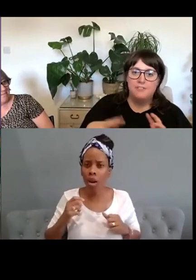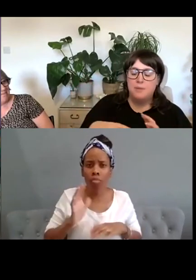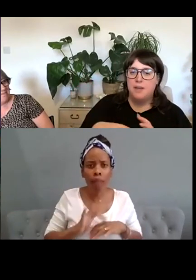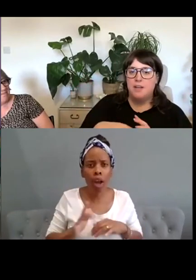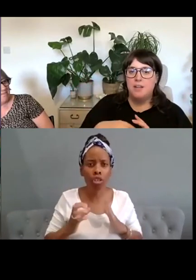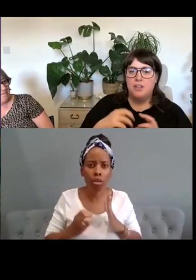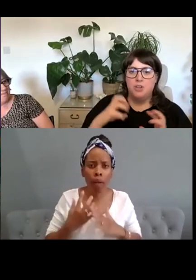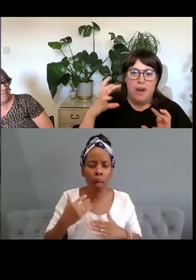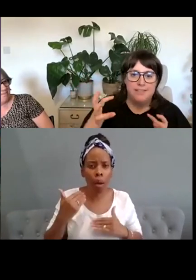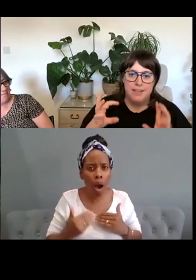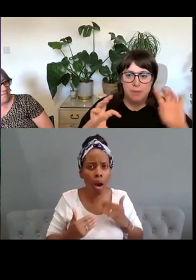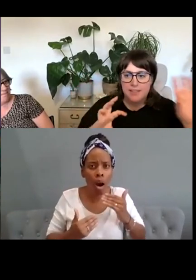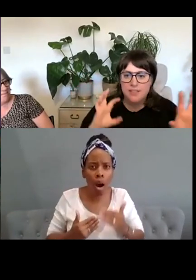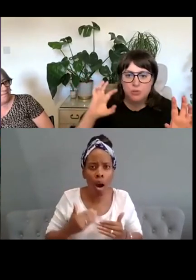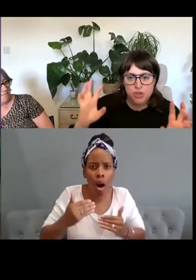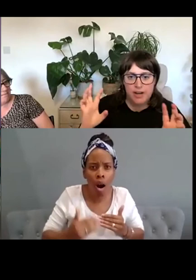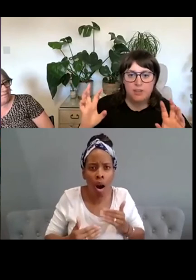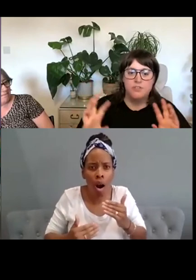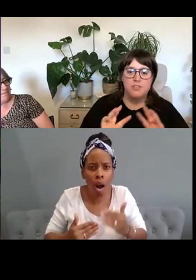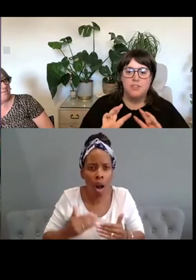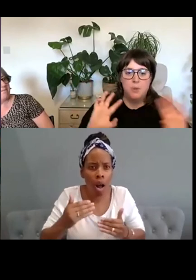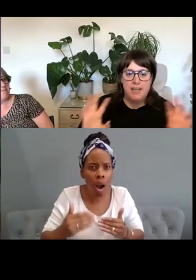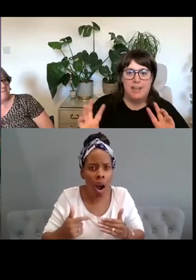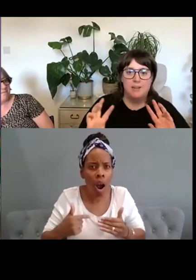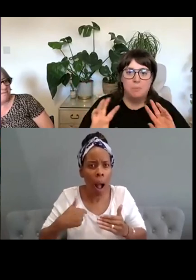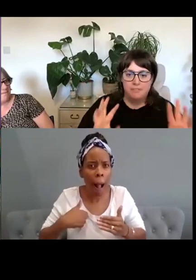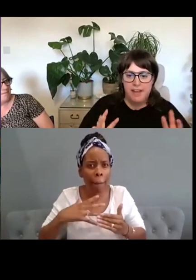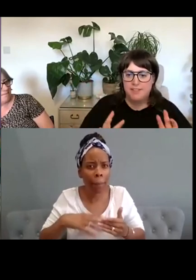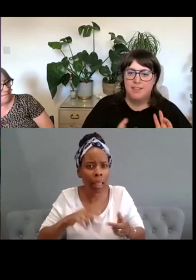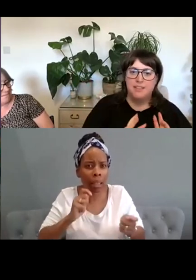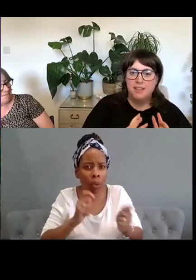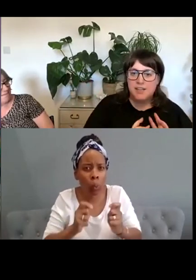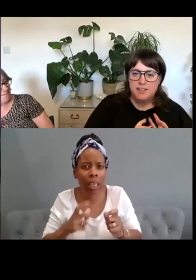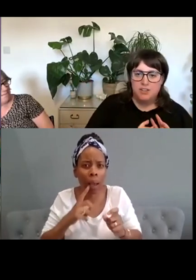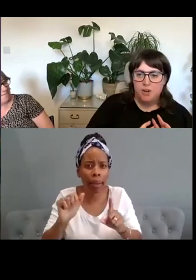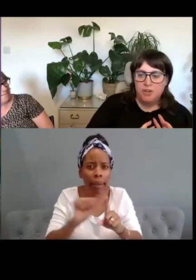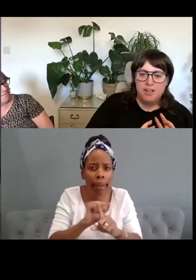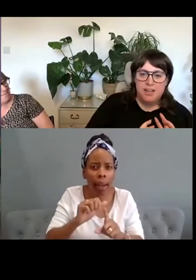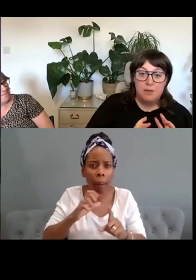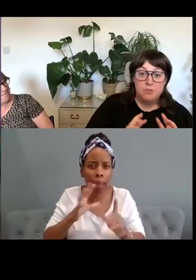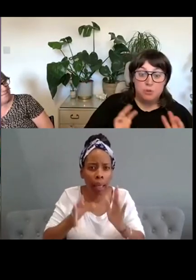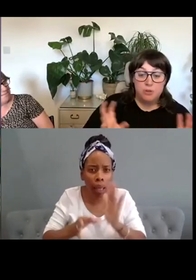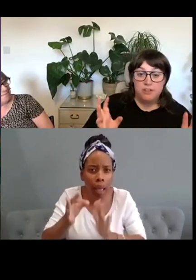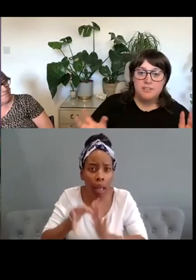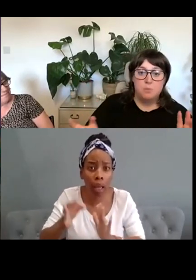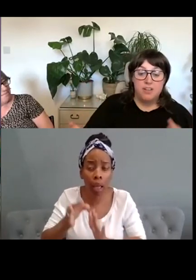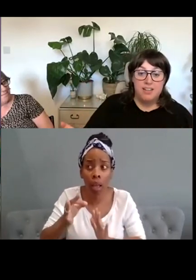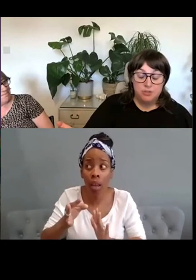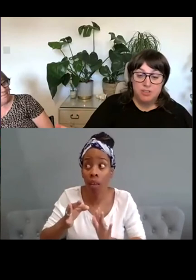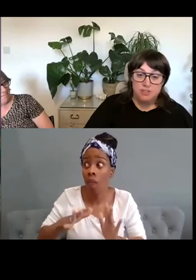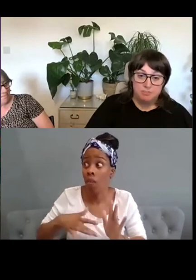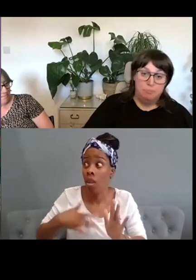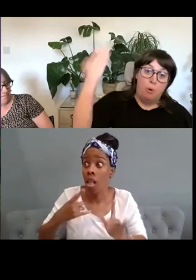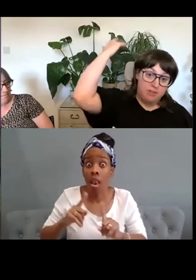carefully been curating and placing on shelves and tweaking and perfecting and you know it was almost like someone had